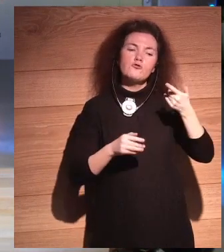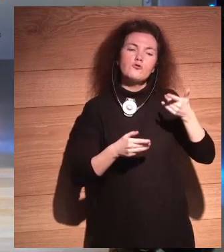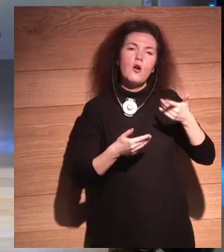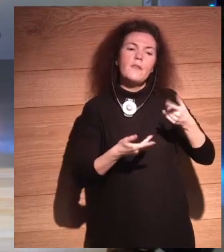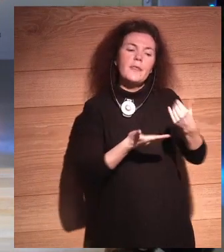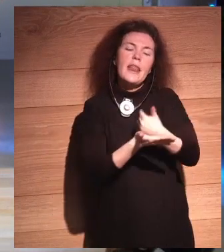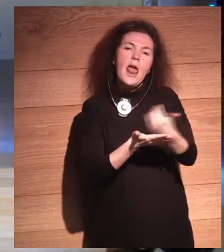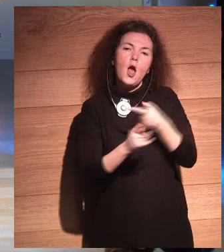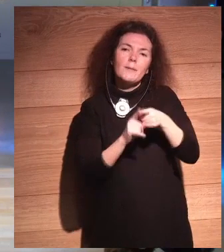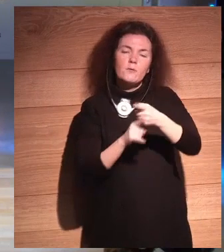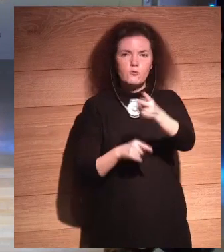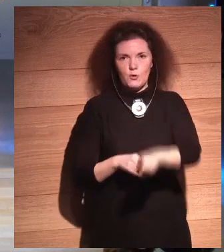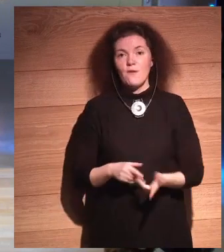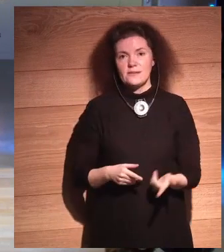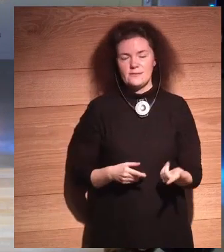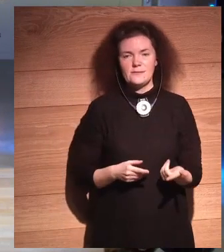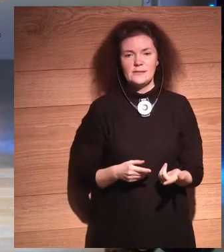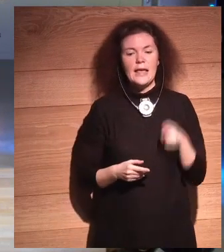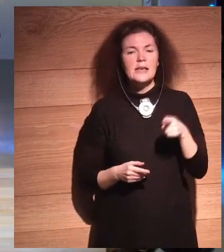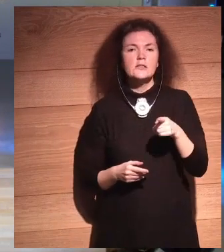This is otherwise called as the Facebook dilemma.